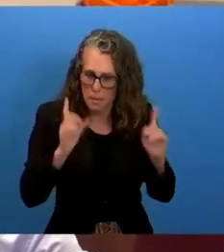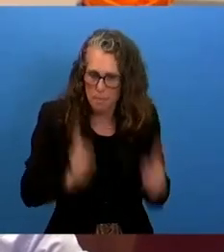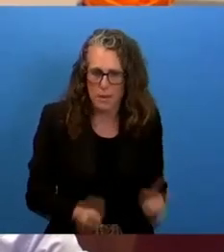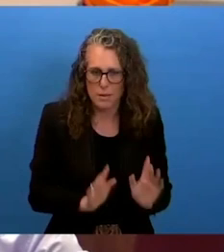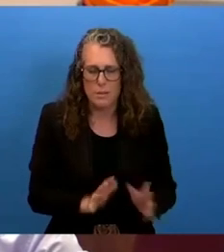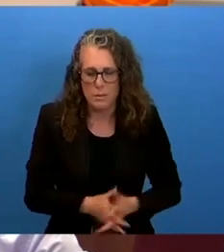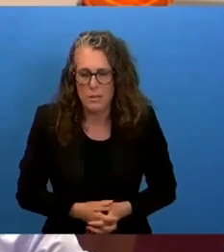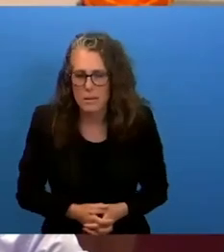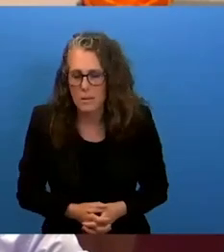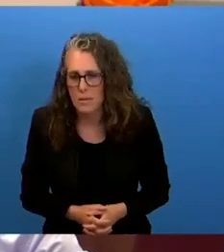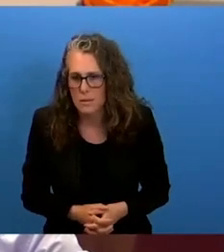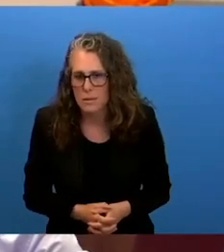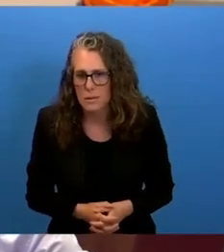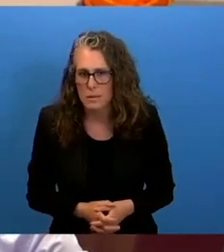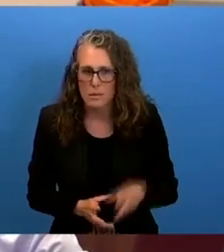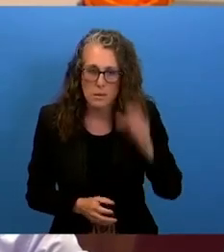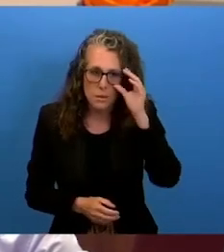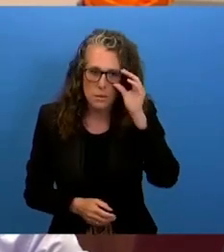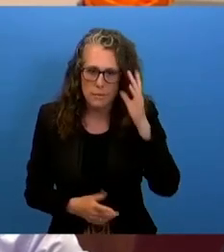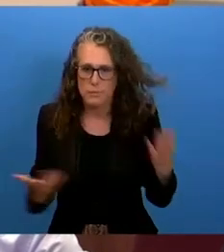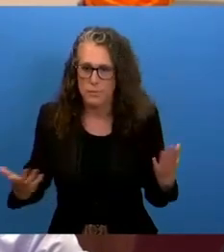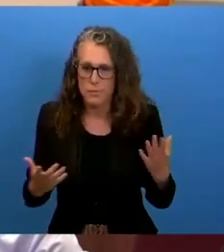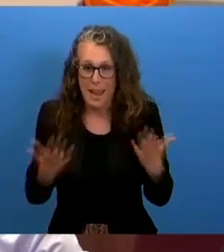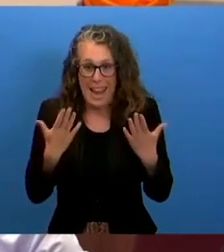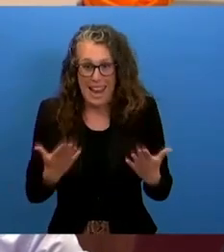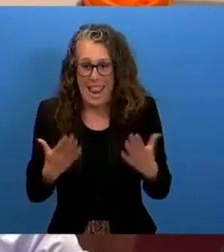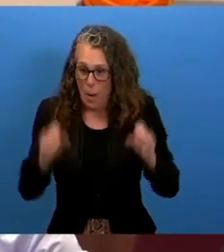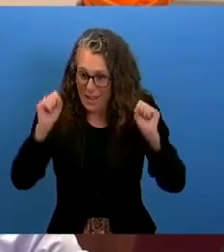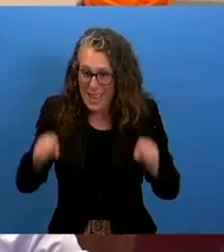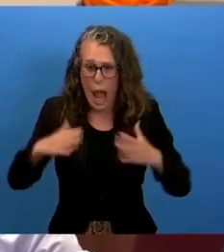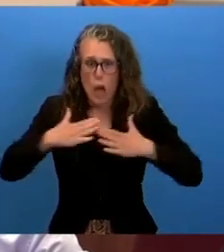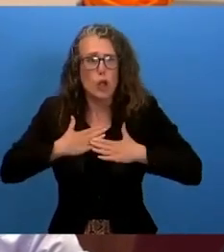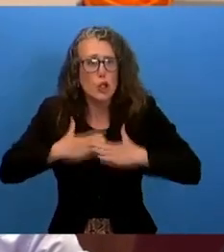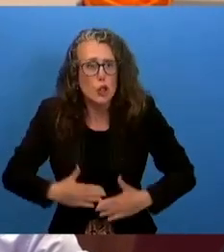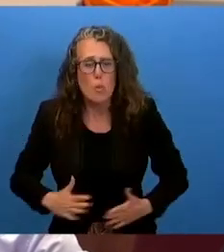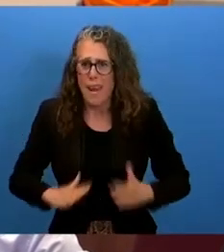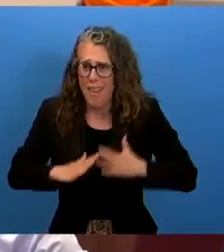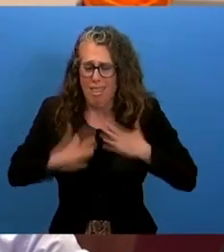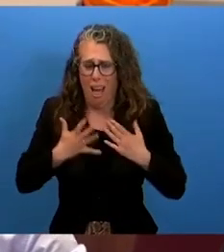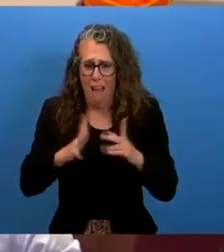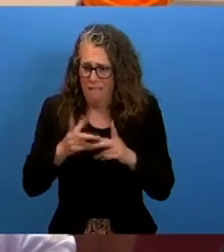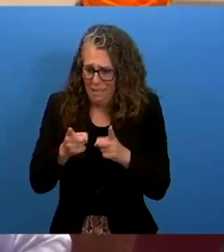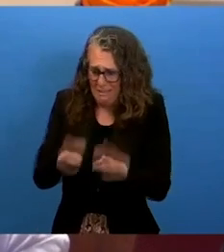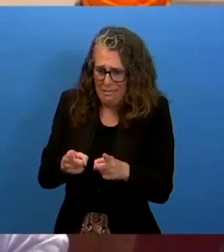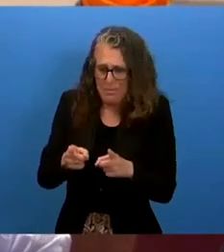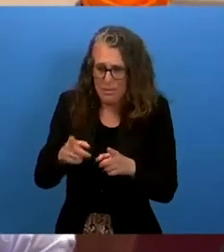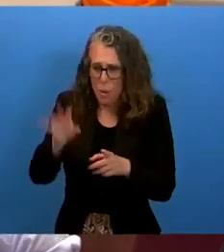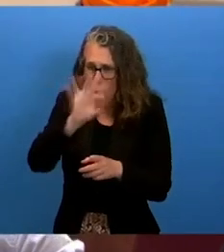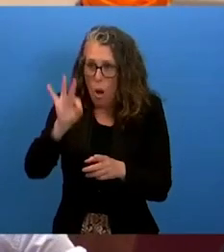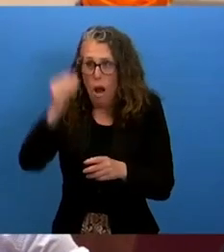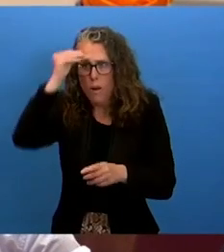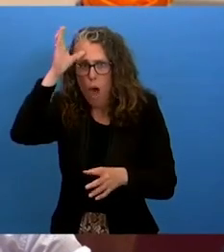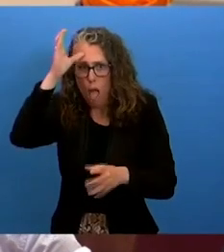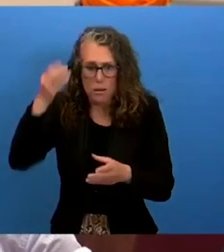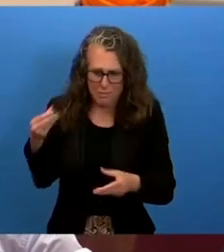is at stake is the perennity of our humanity, which is being endangered through the lack of knowledge associated to indigenous